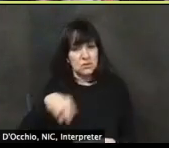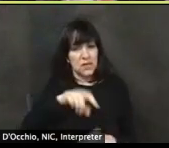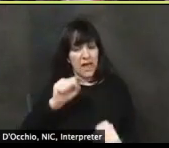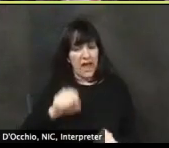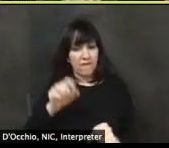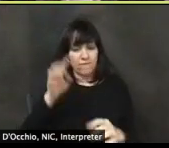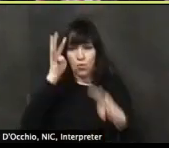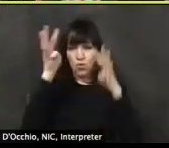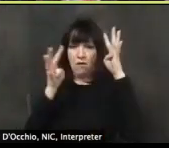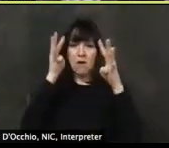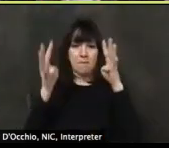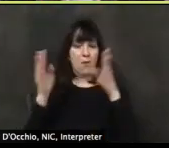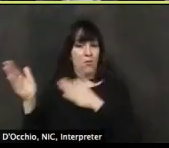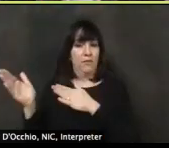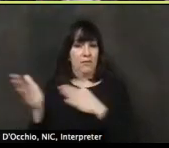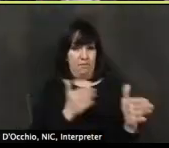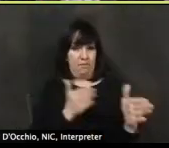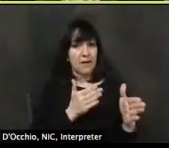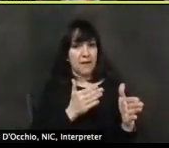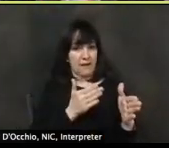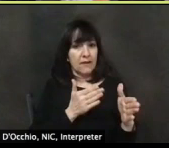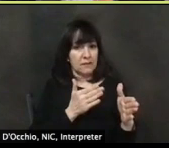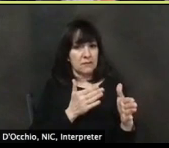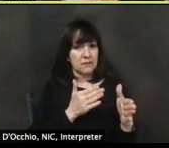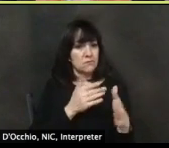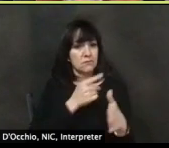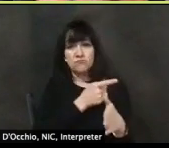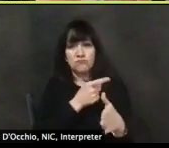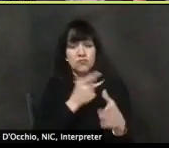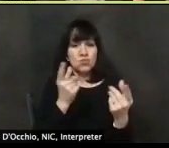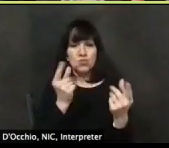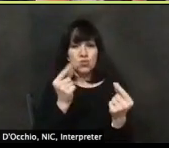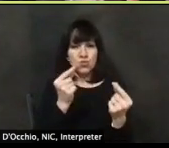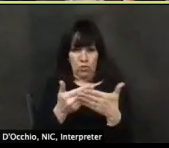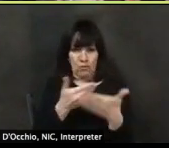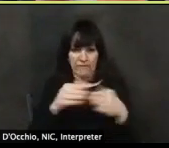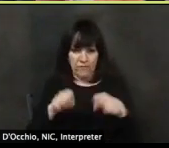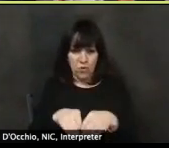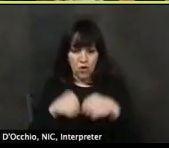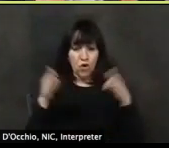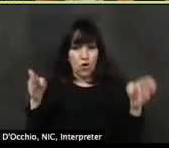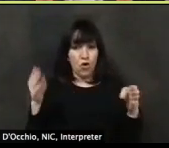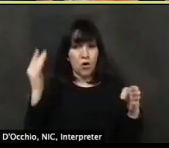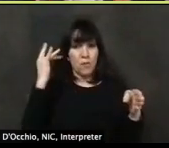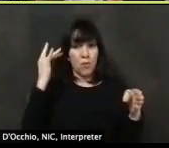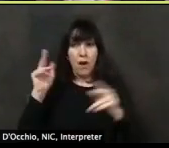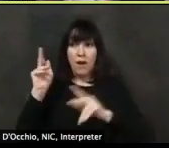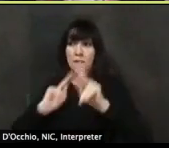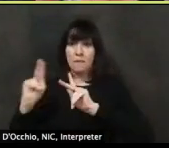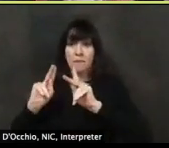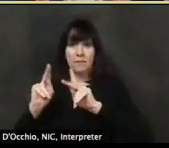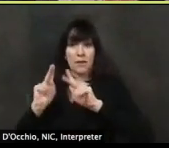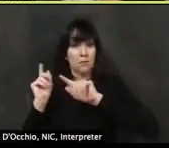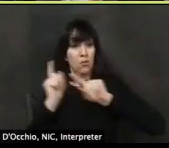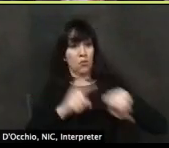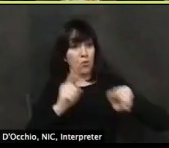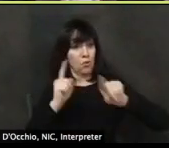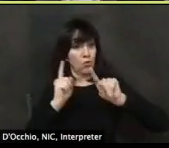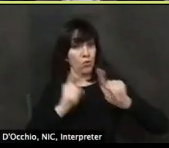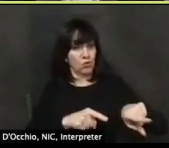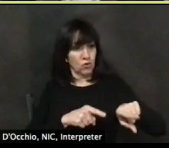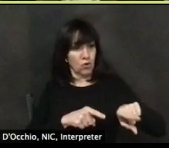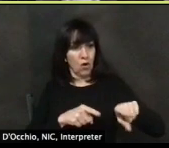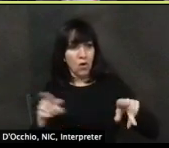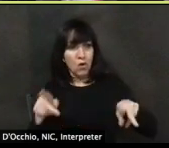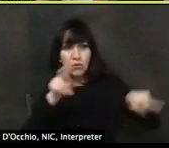business so that they understand what they need to do to be able to reopen. Um, but so that consumer can feel good about the reopening under the guidelines